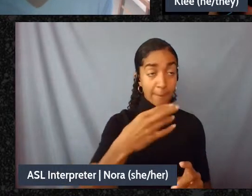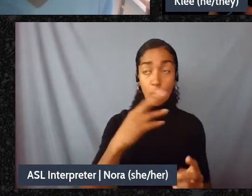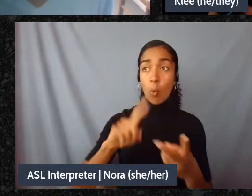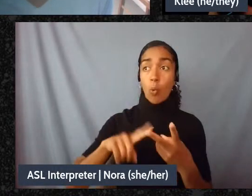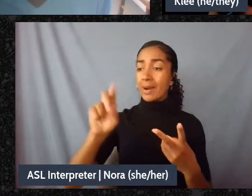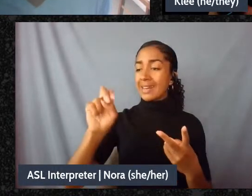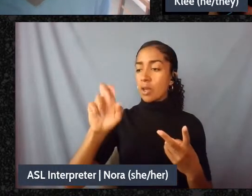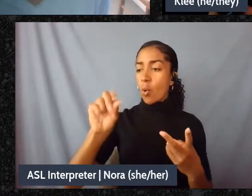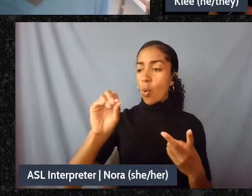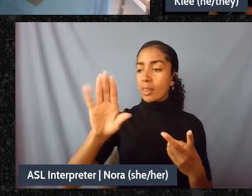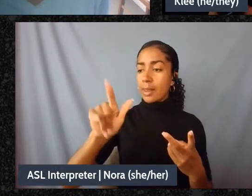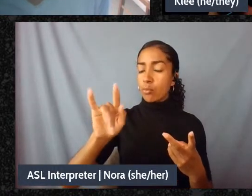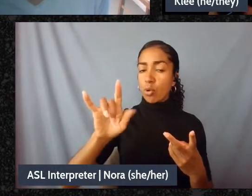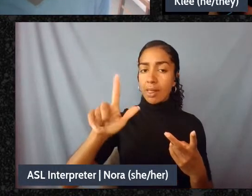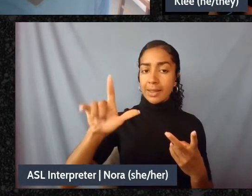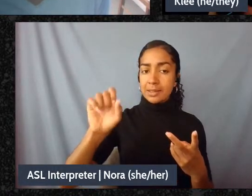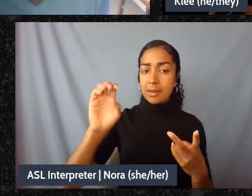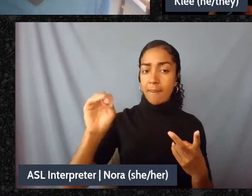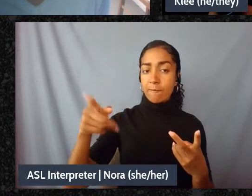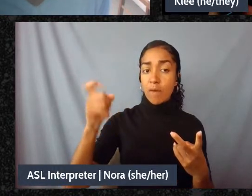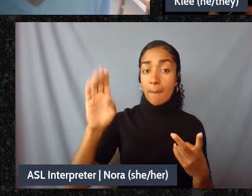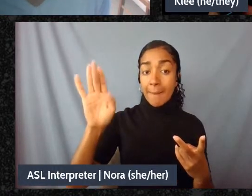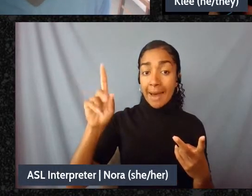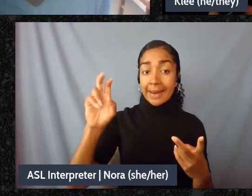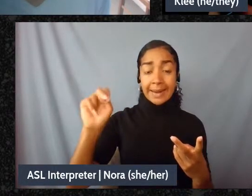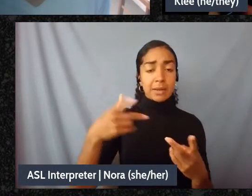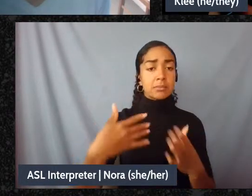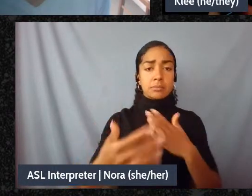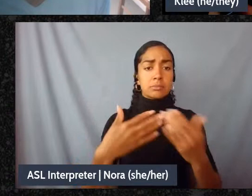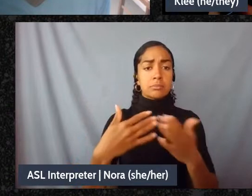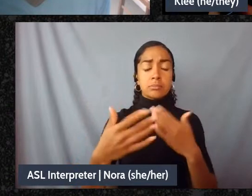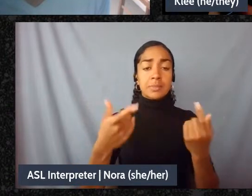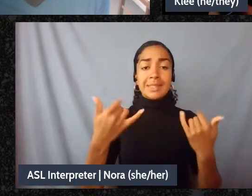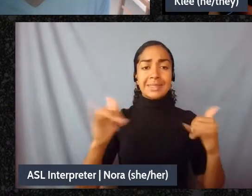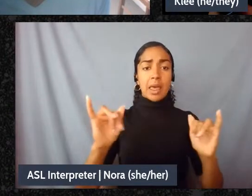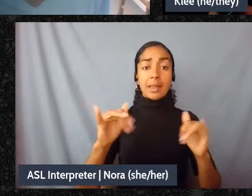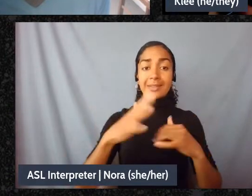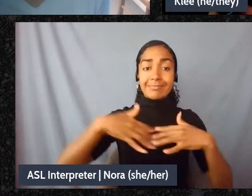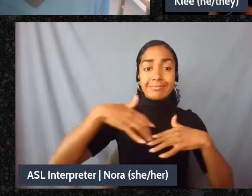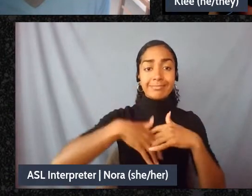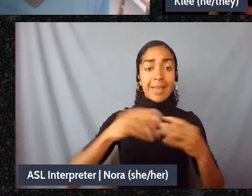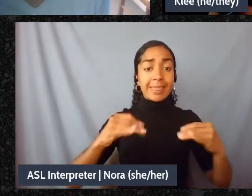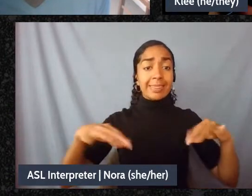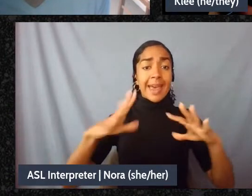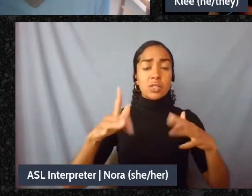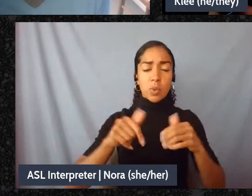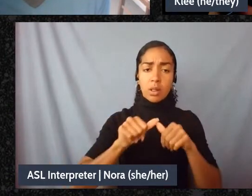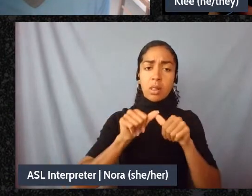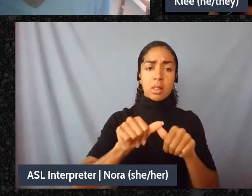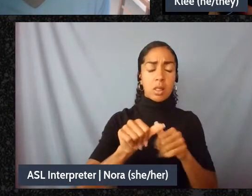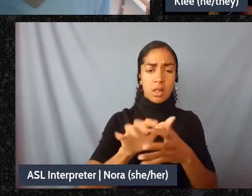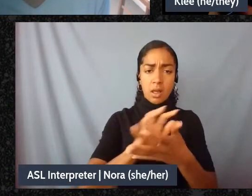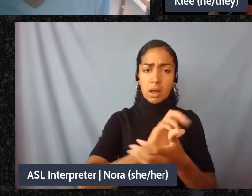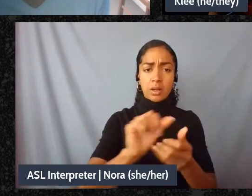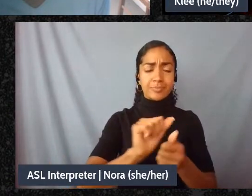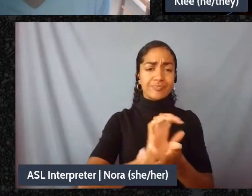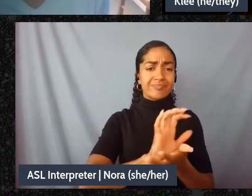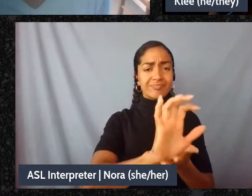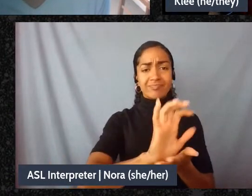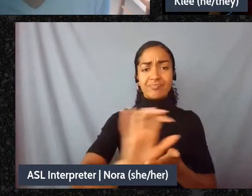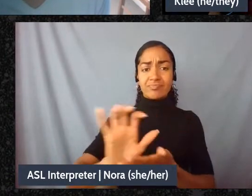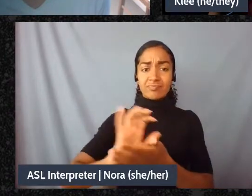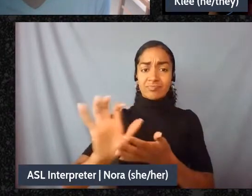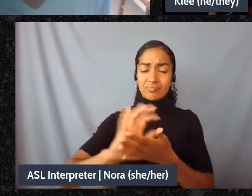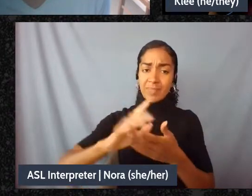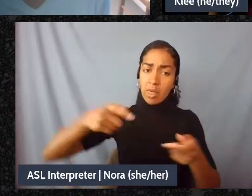be preyed upon by this economic system that is fueled by ongoing resource colonialism of our sacred lands and waters. You know, and